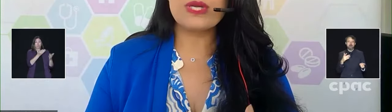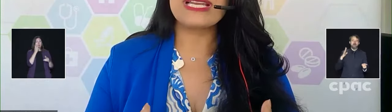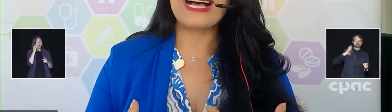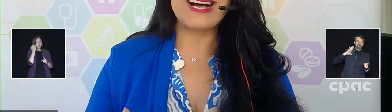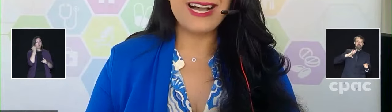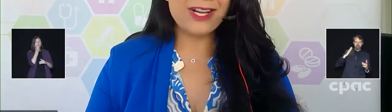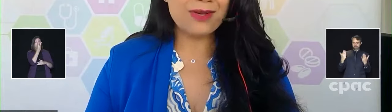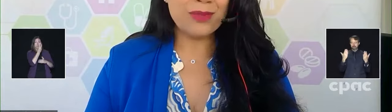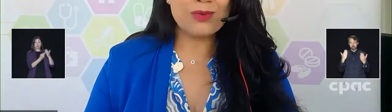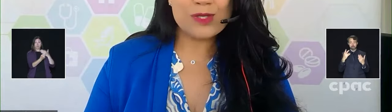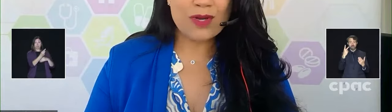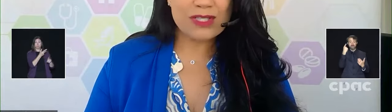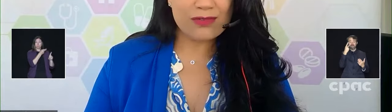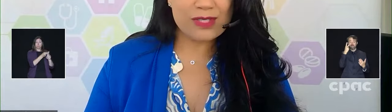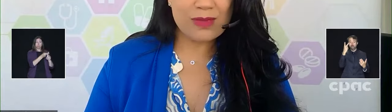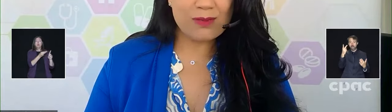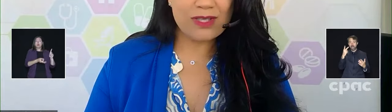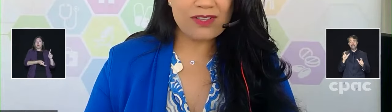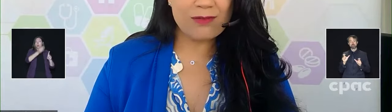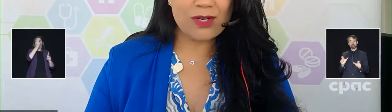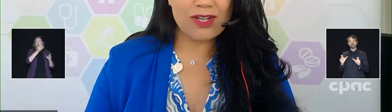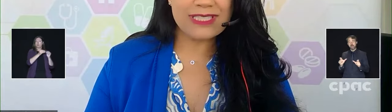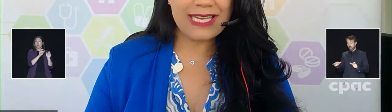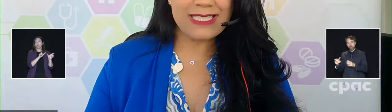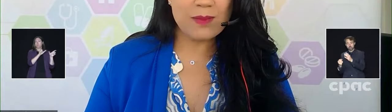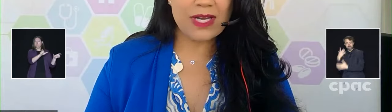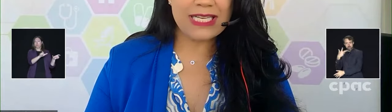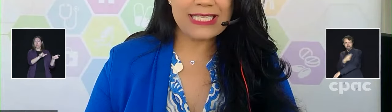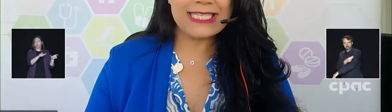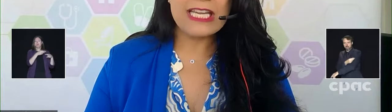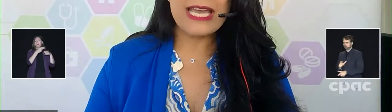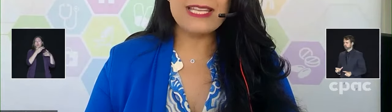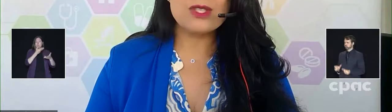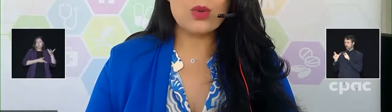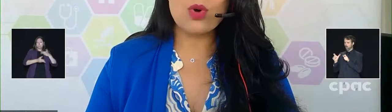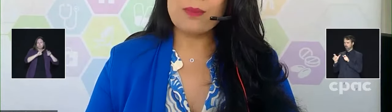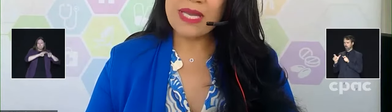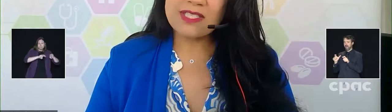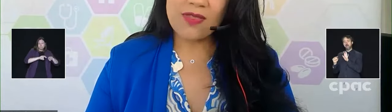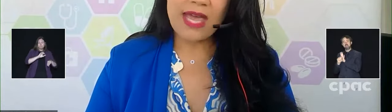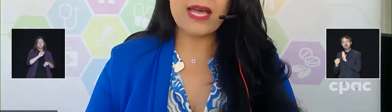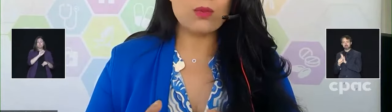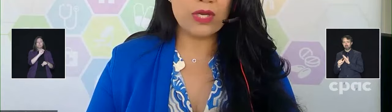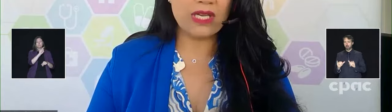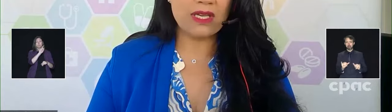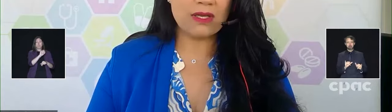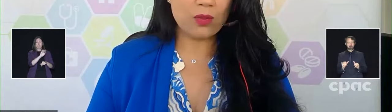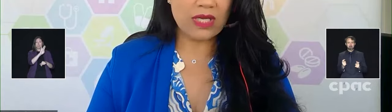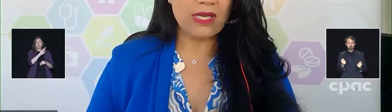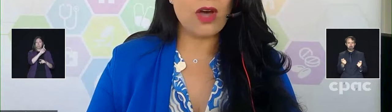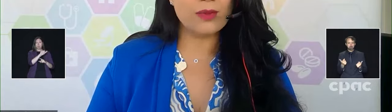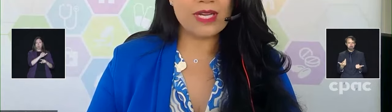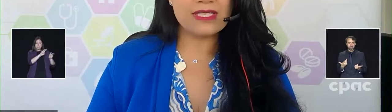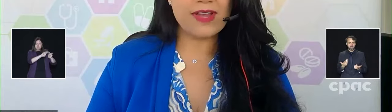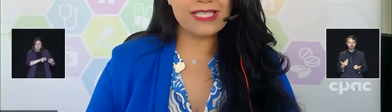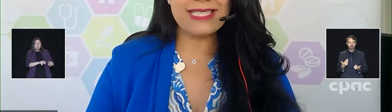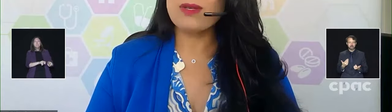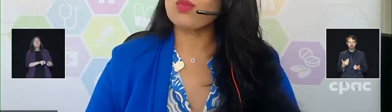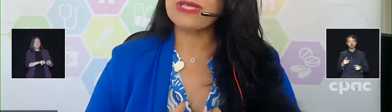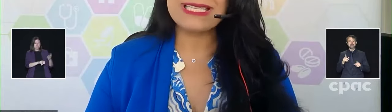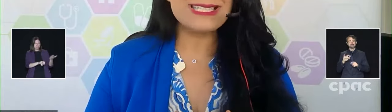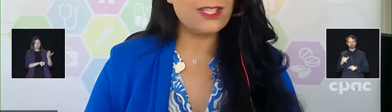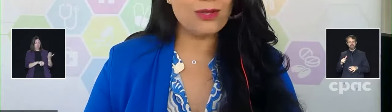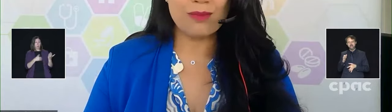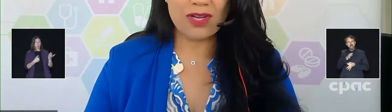So, a higher immune response for something we look for called antibodies. And so, based on that, we authorize the